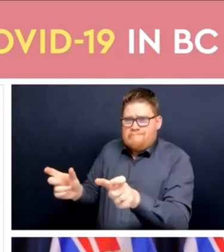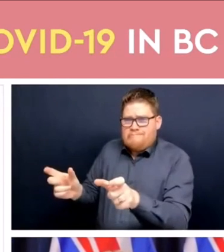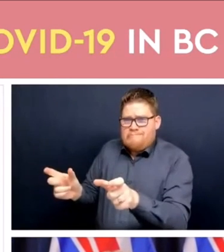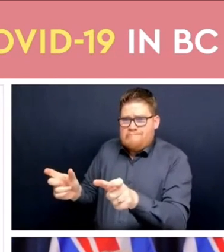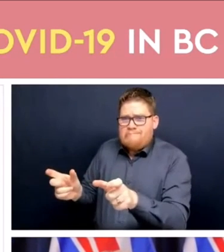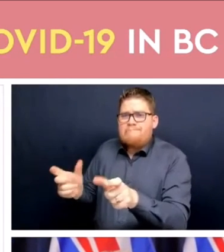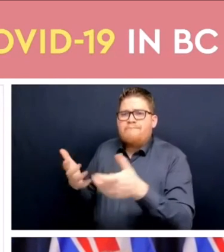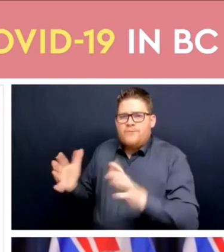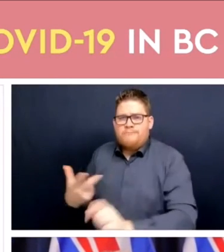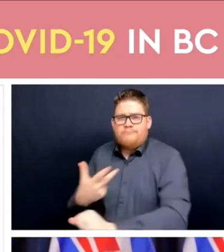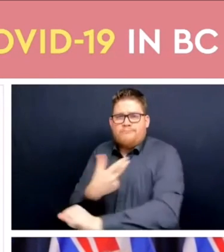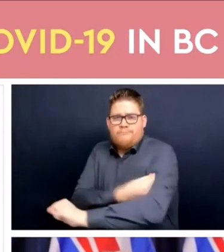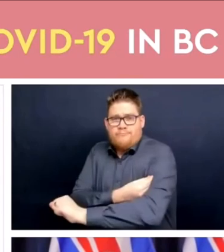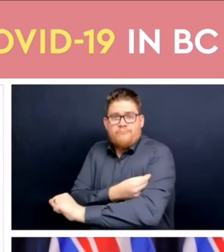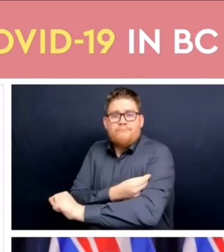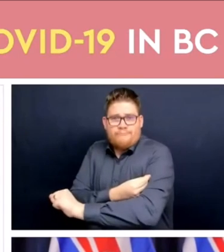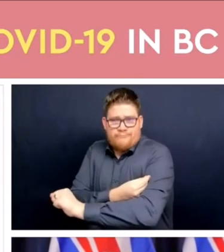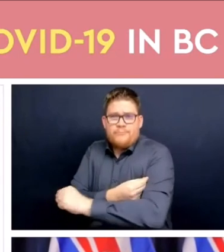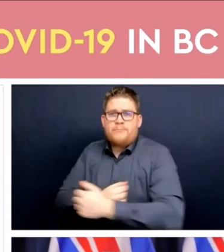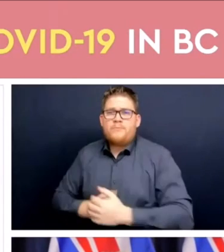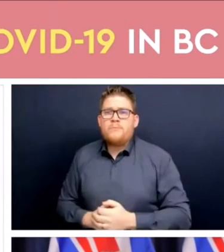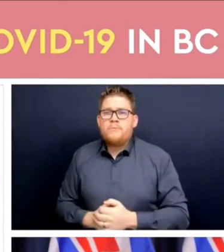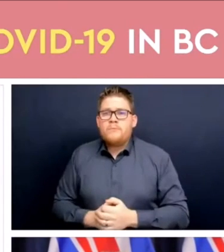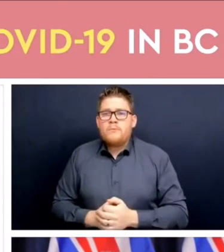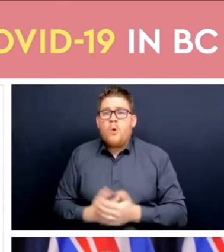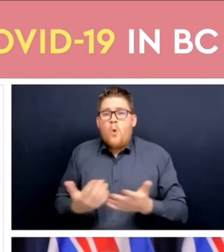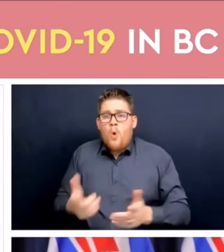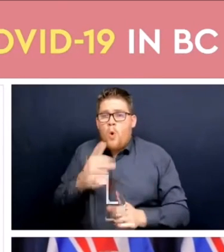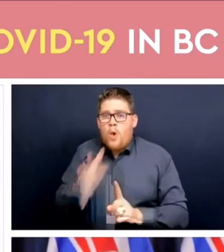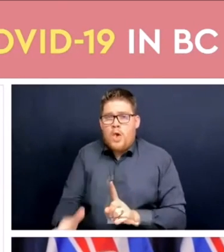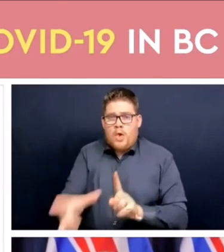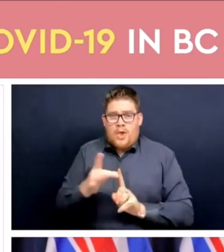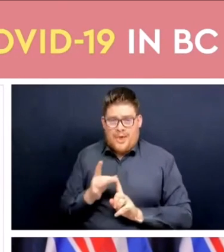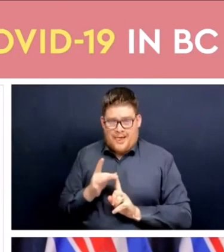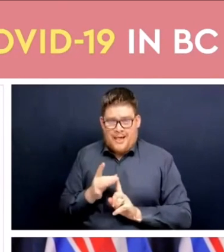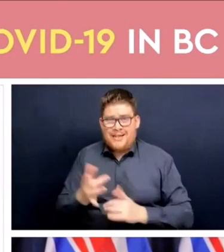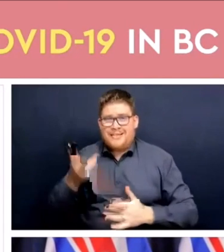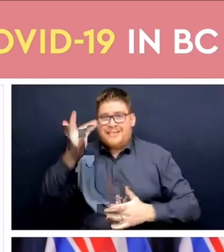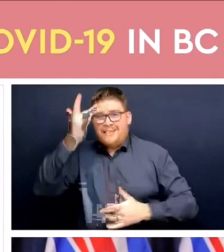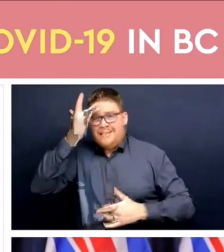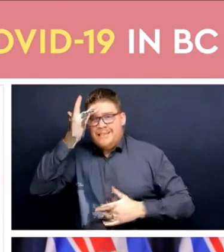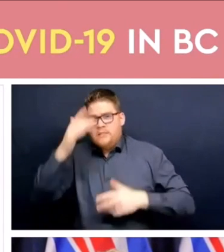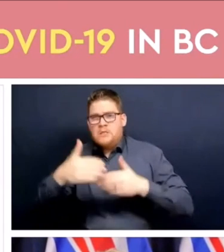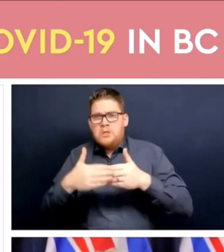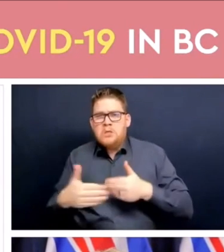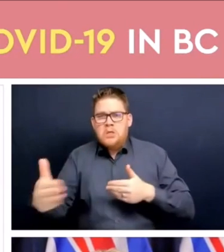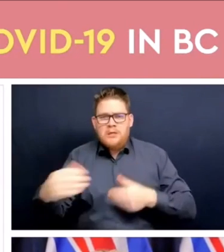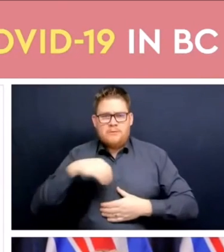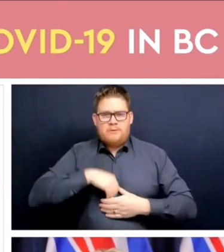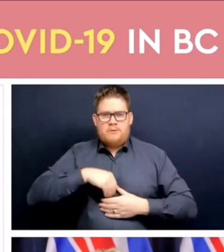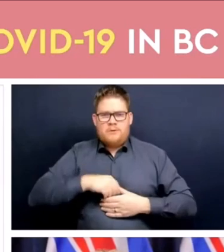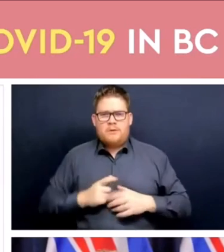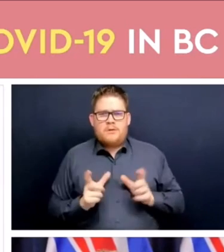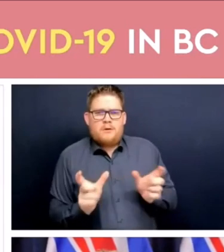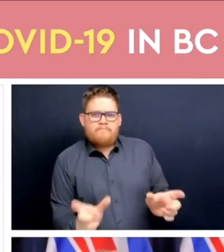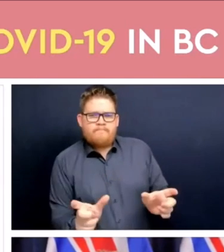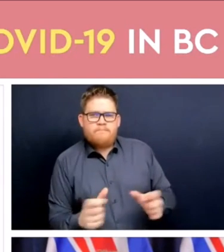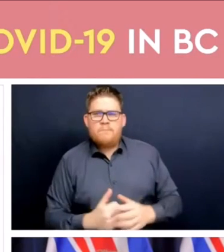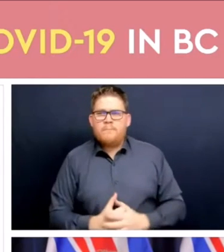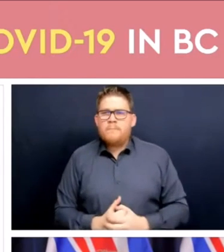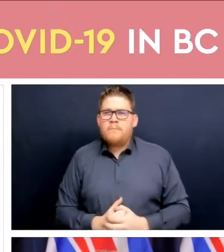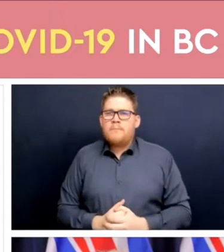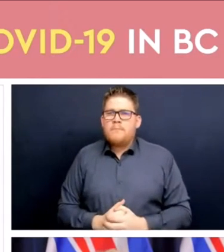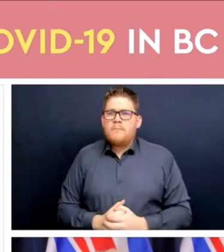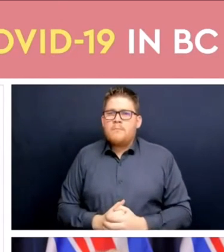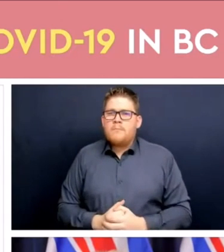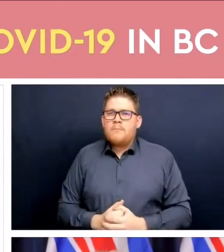who've had a recent infection we do know that an infection particularly with Omicron can cause a varying level of